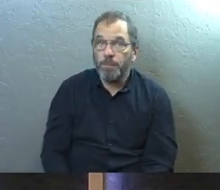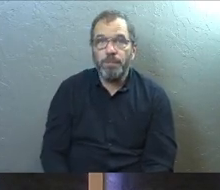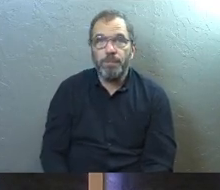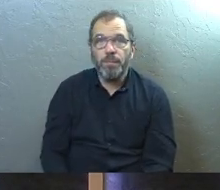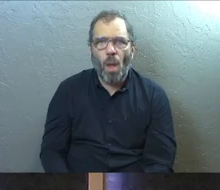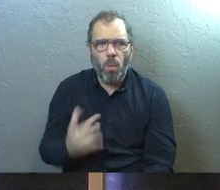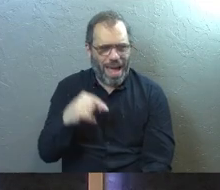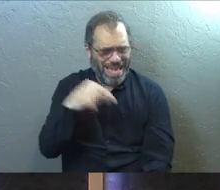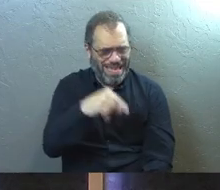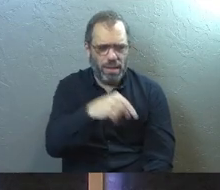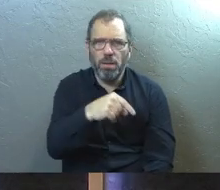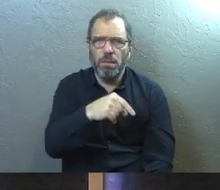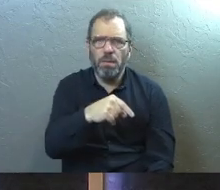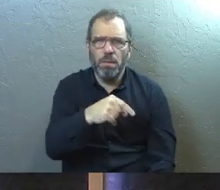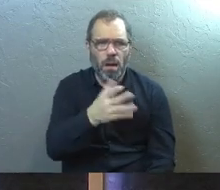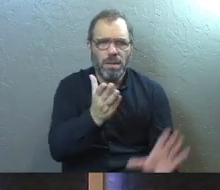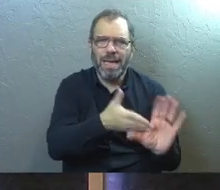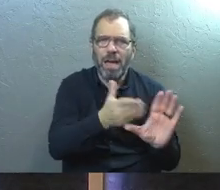So why do we do it here?